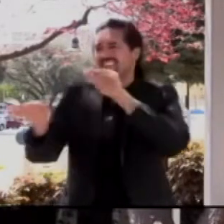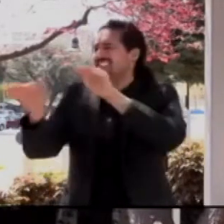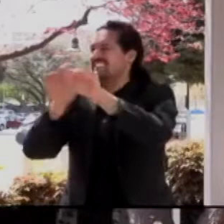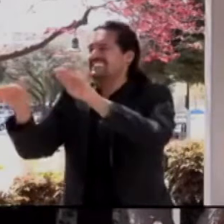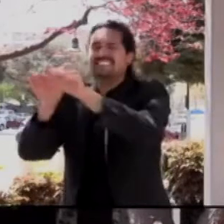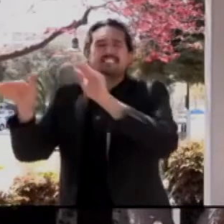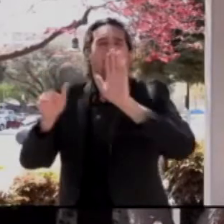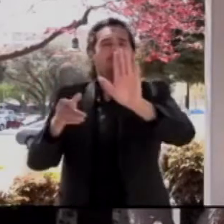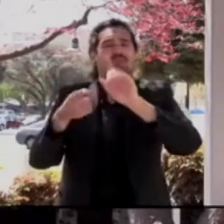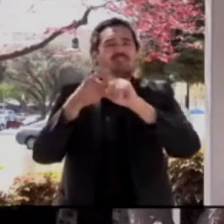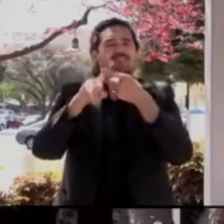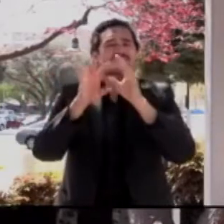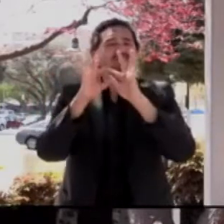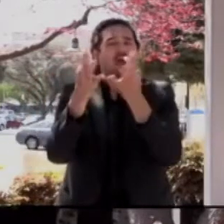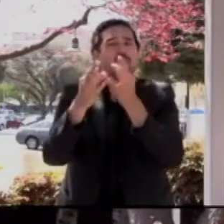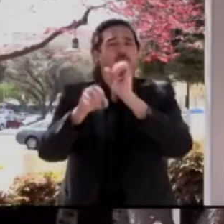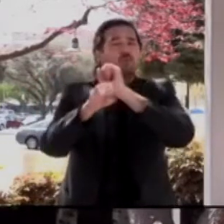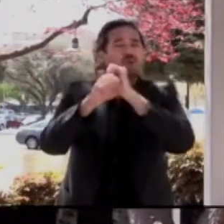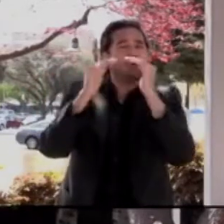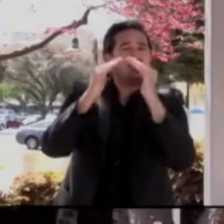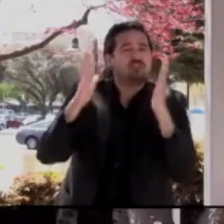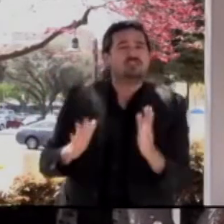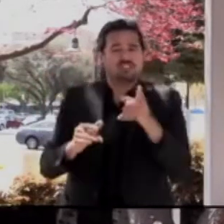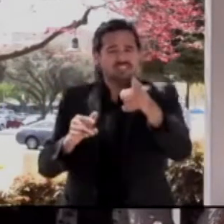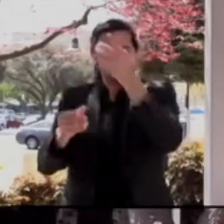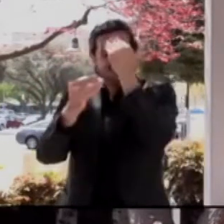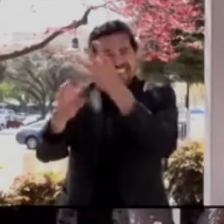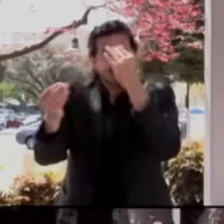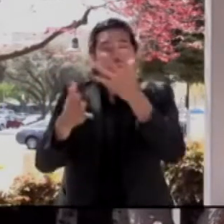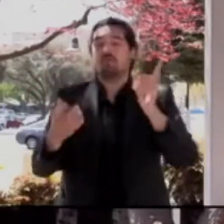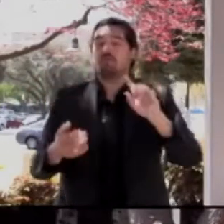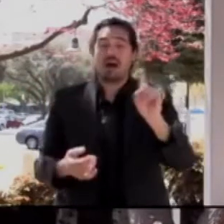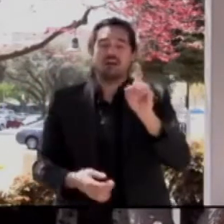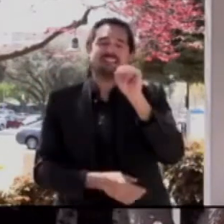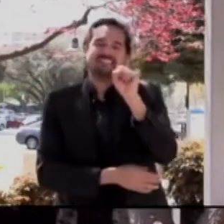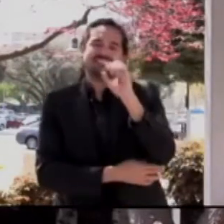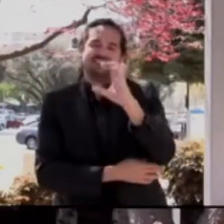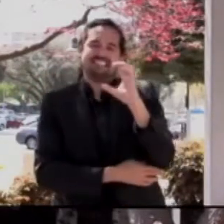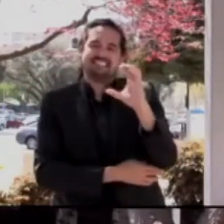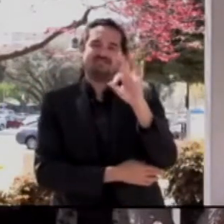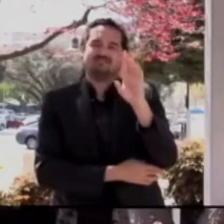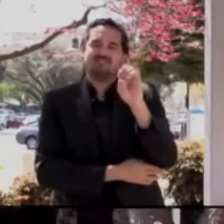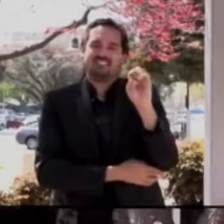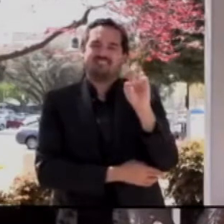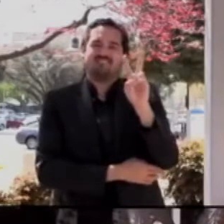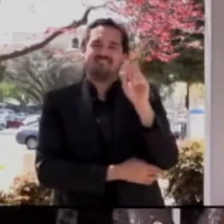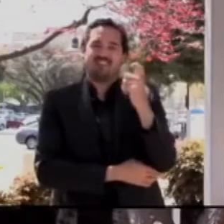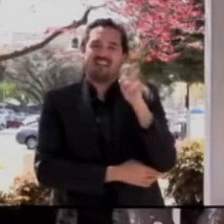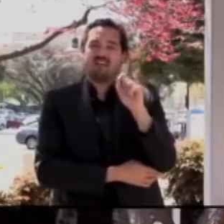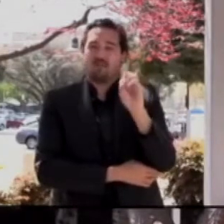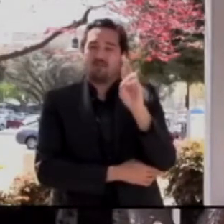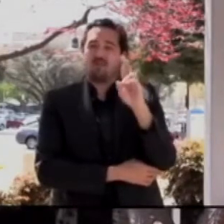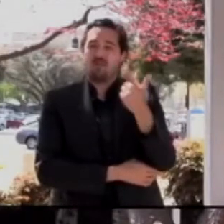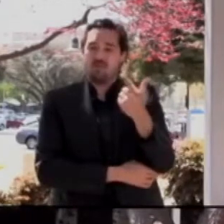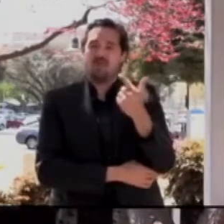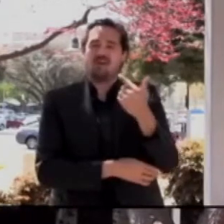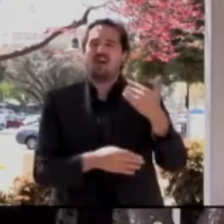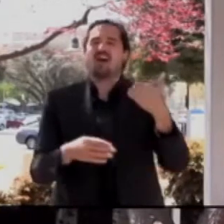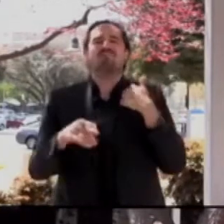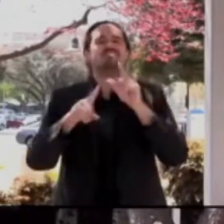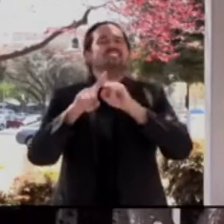sccfreevax.org. And the website has different languages as well. And please go ahead and sign up and don't wait.